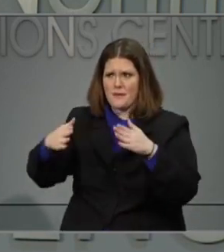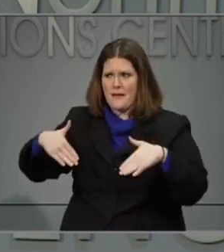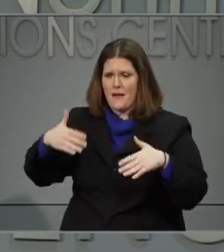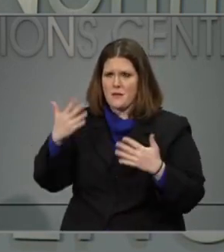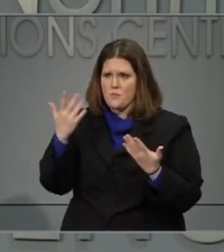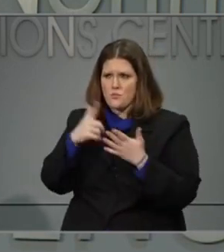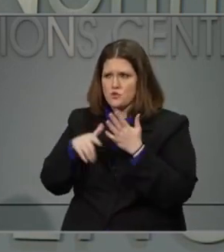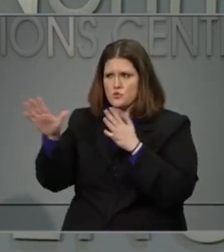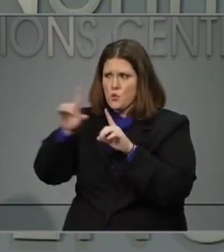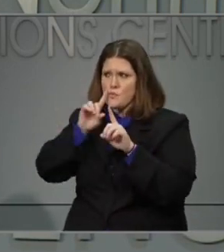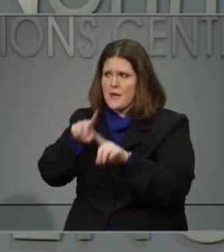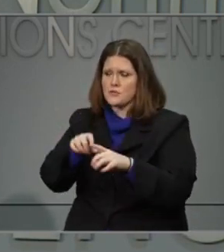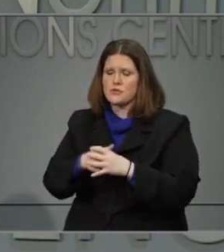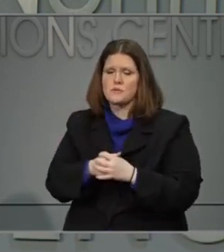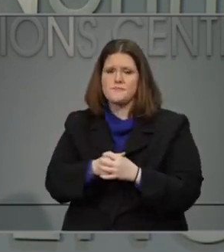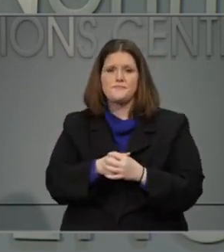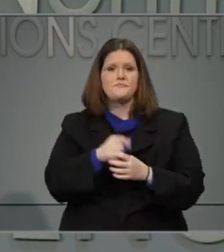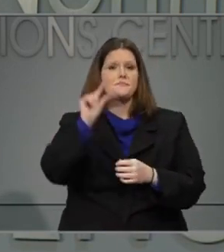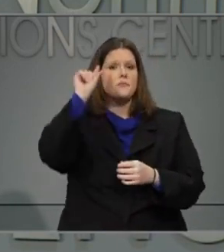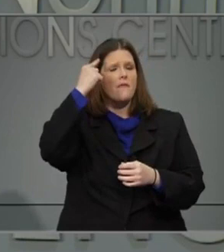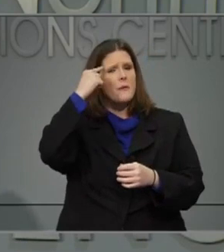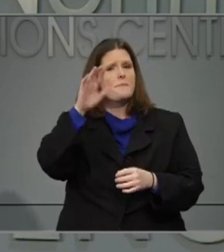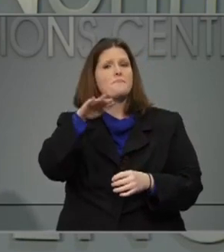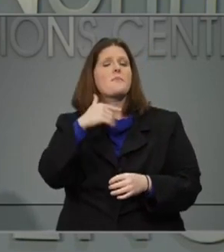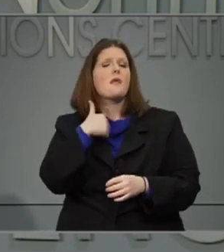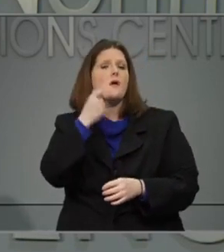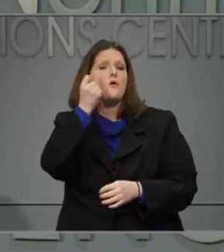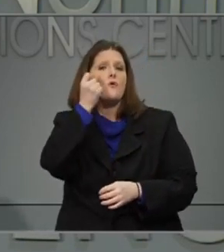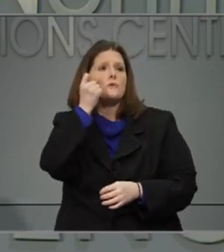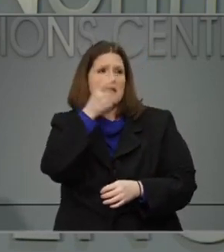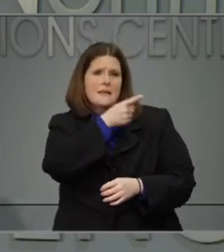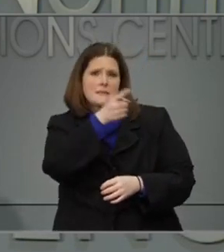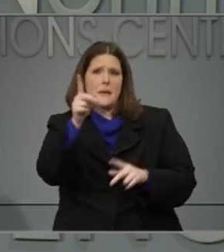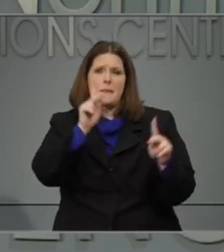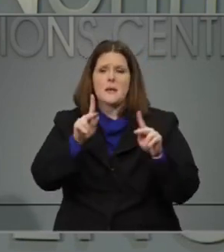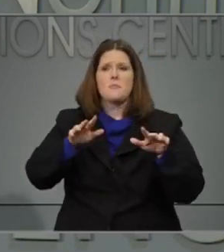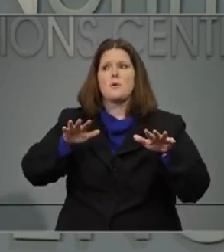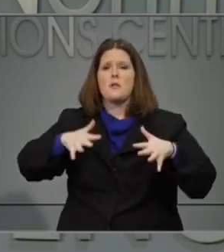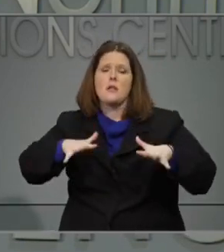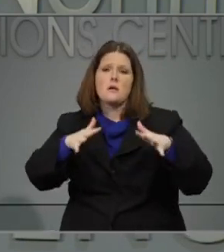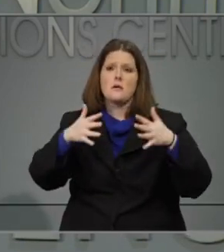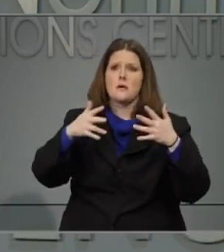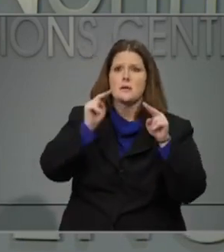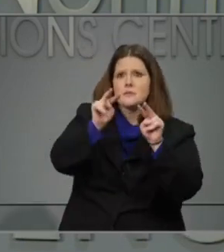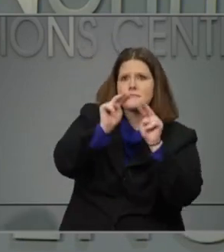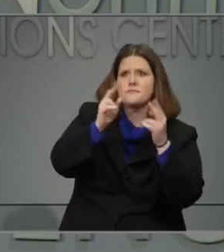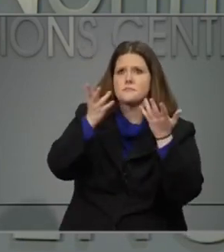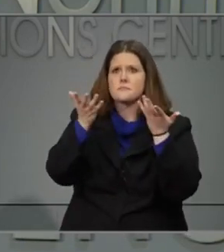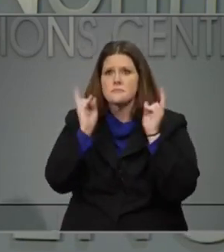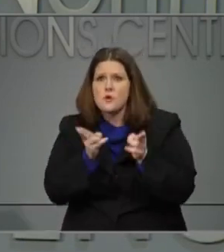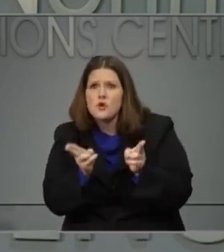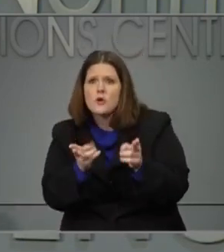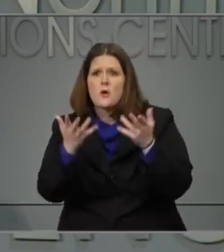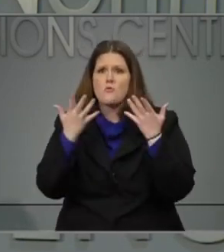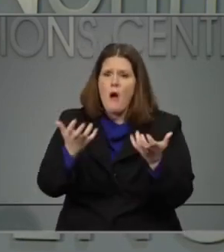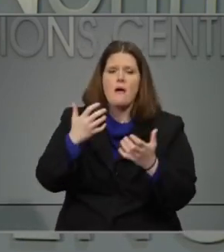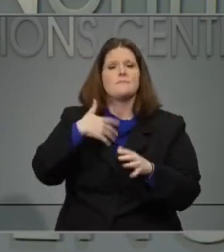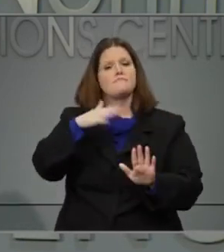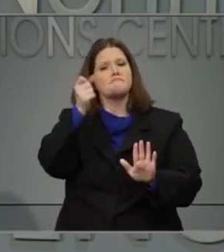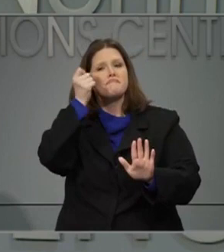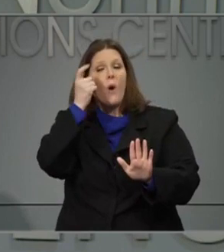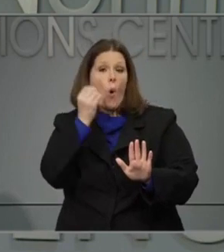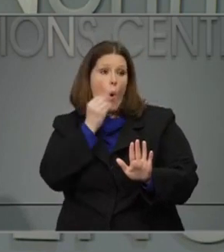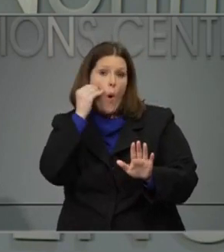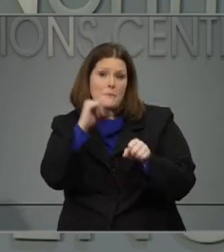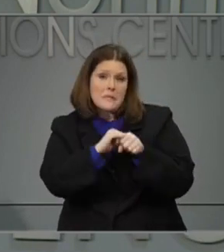people are eager to ease these restrictions. I know it's frustrating to be at home so much. I